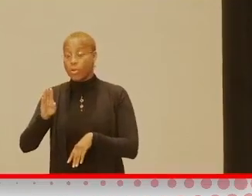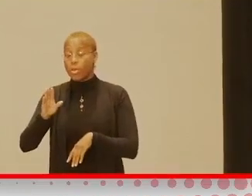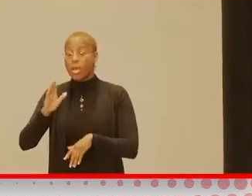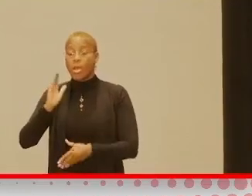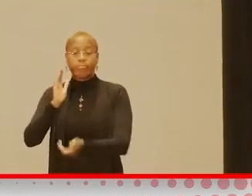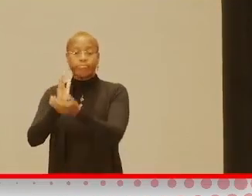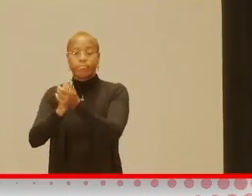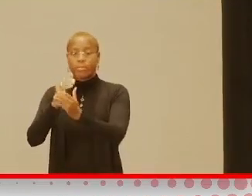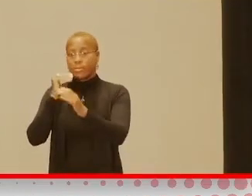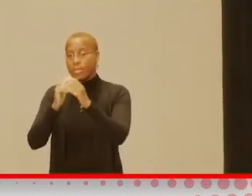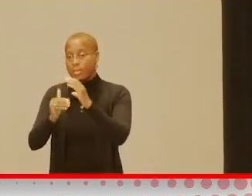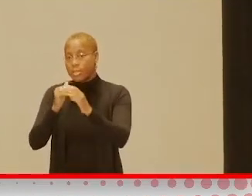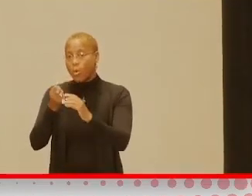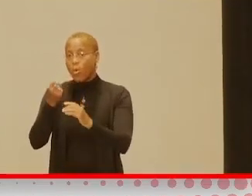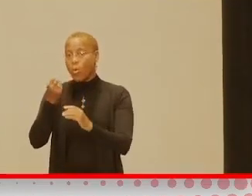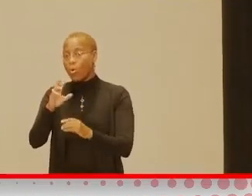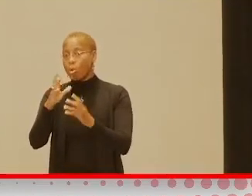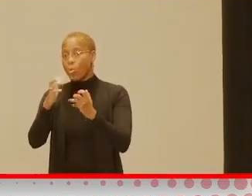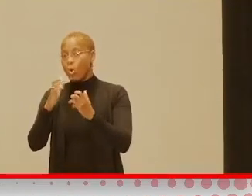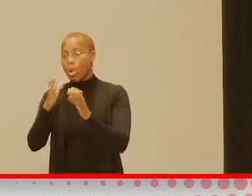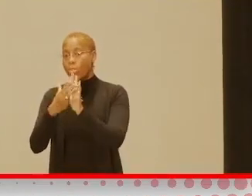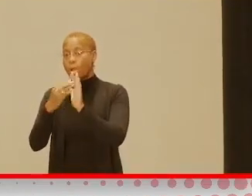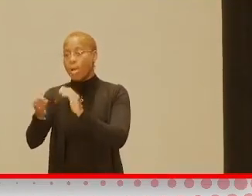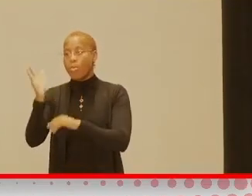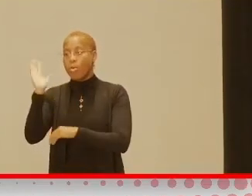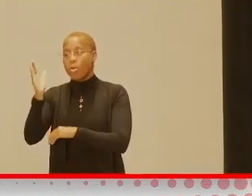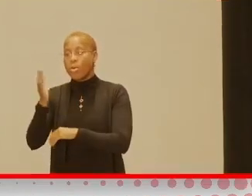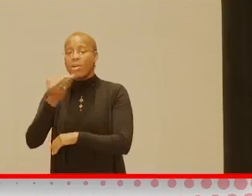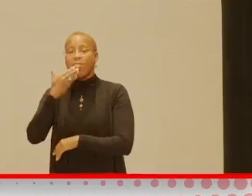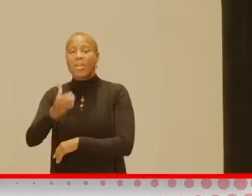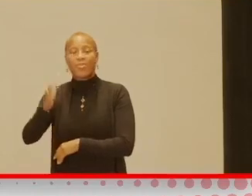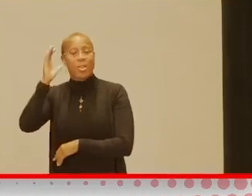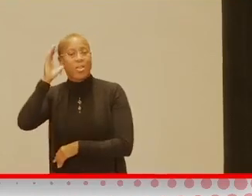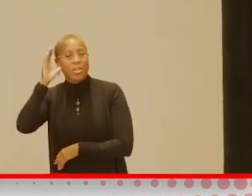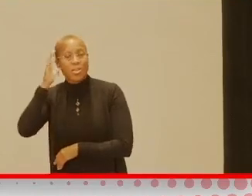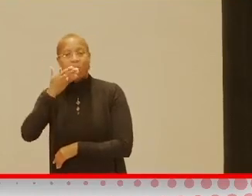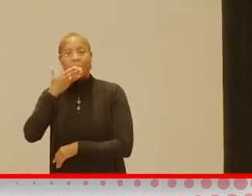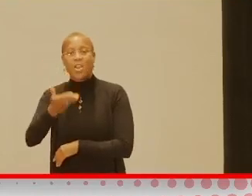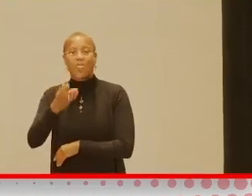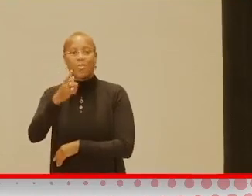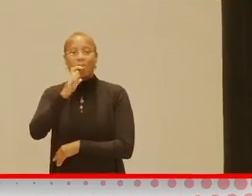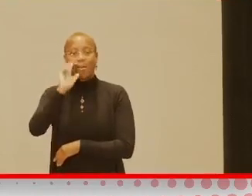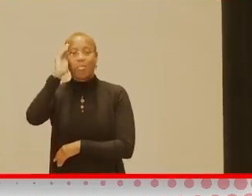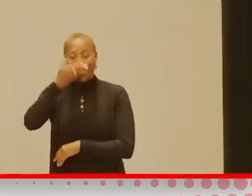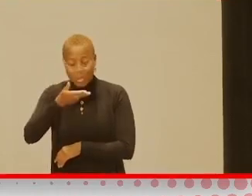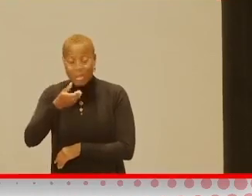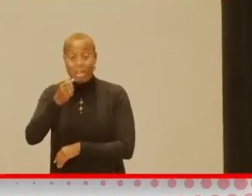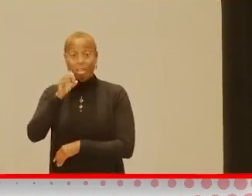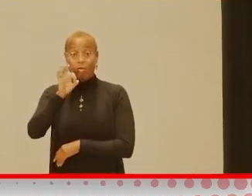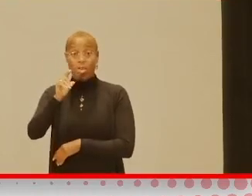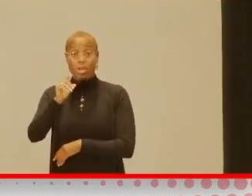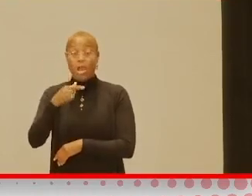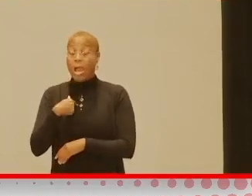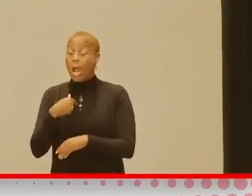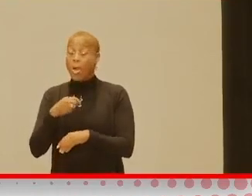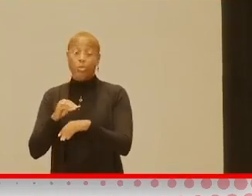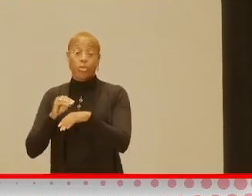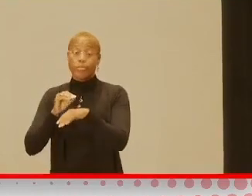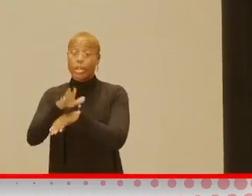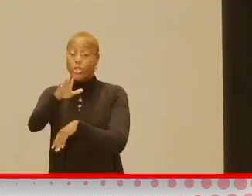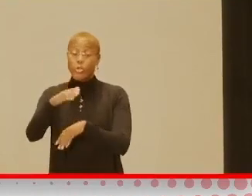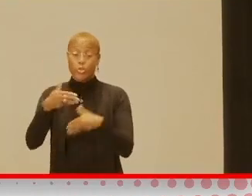if you want a copy of the presentation. So, thank you for listening. Thank you for not falling asleep, because if you did fall asleep, I was going to make you do Zumba.